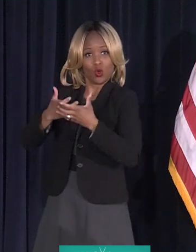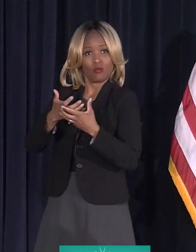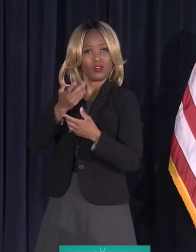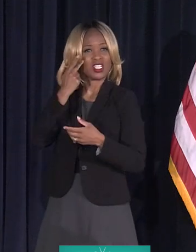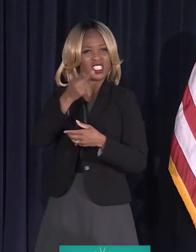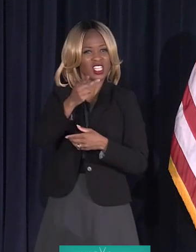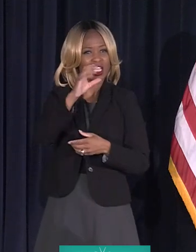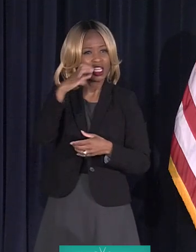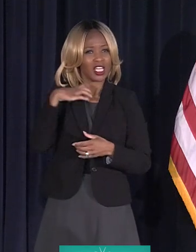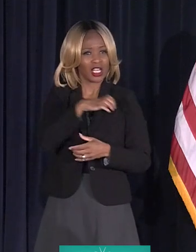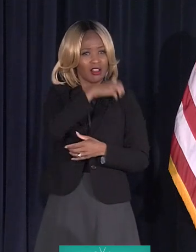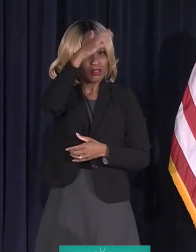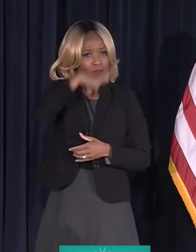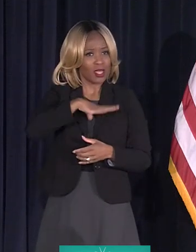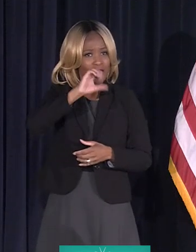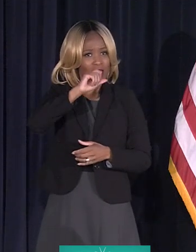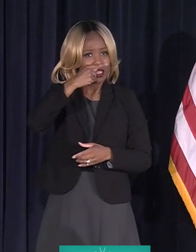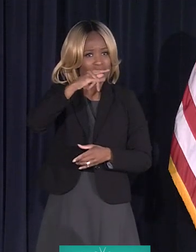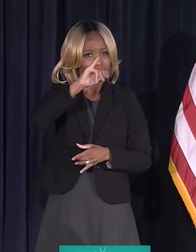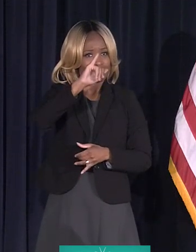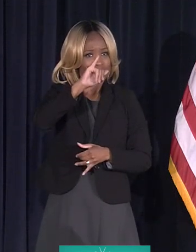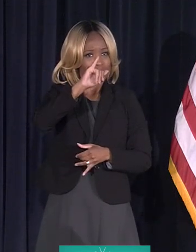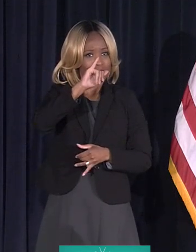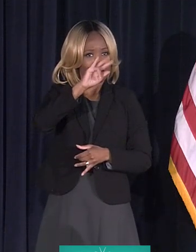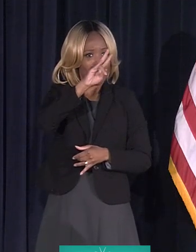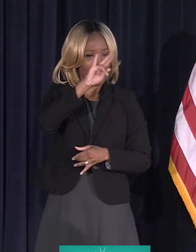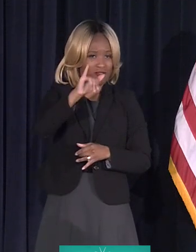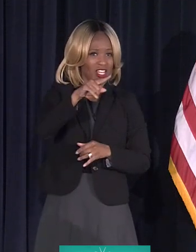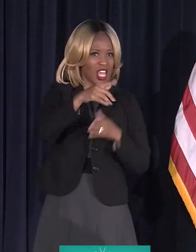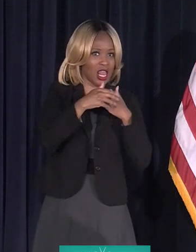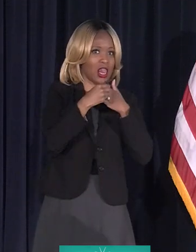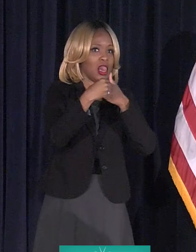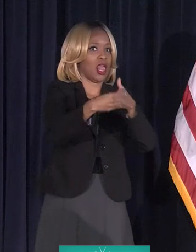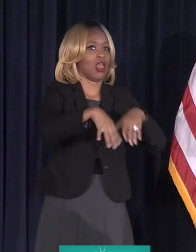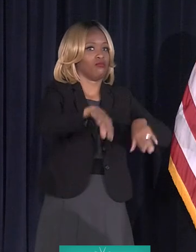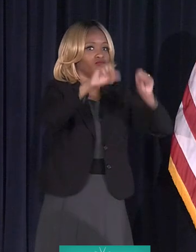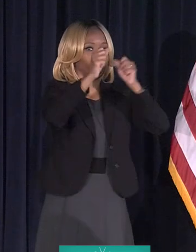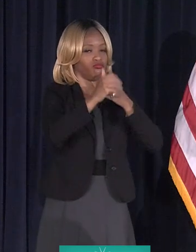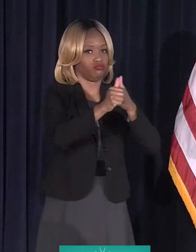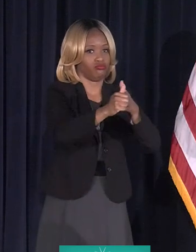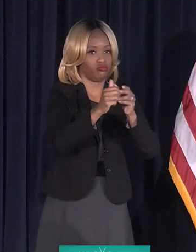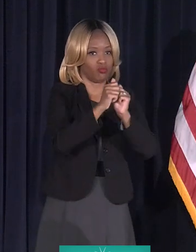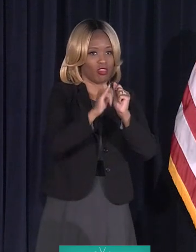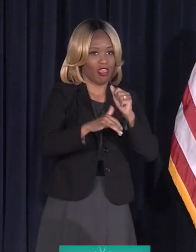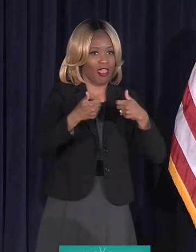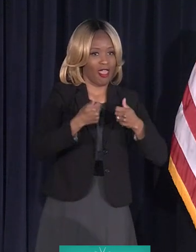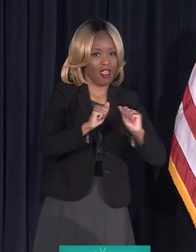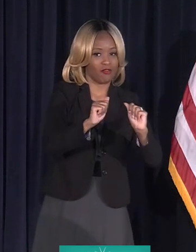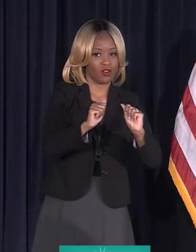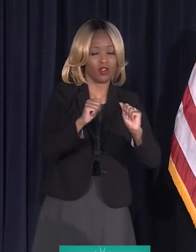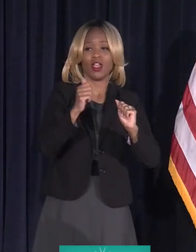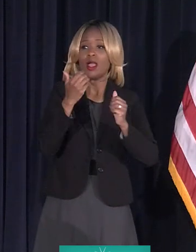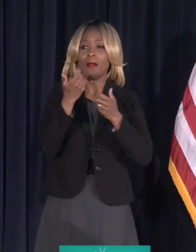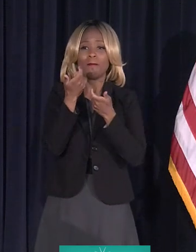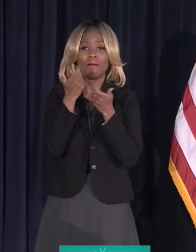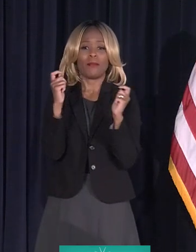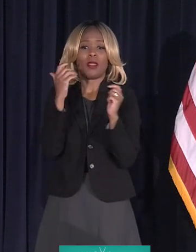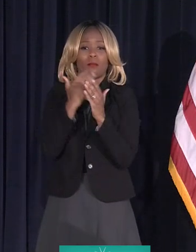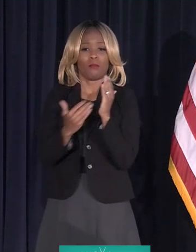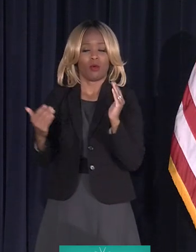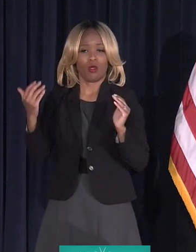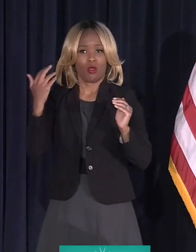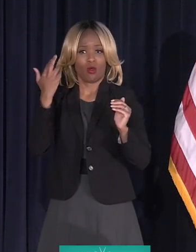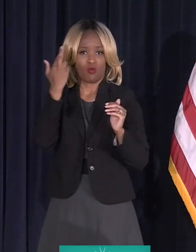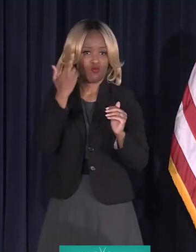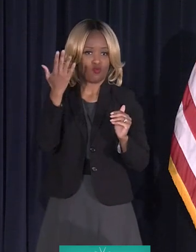Councilman Spivey who led that. And a big part of why they were so confident is